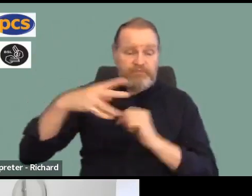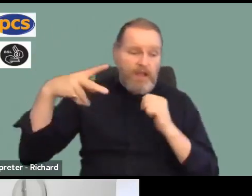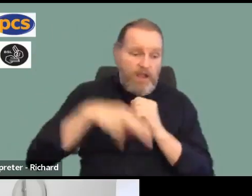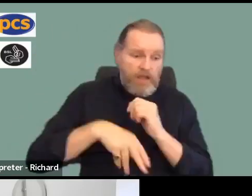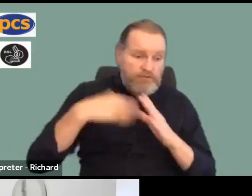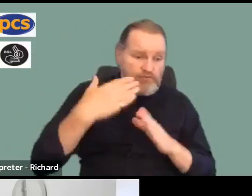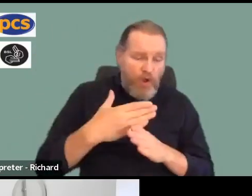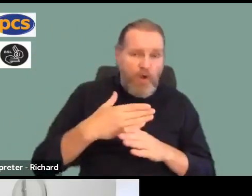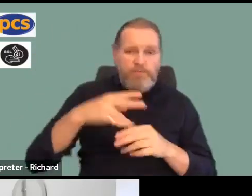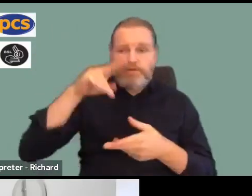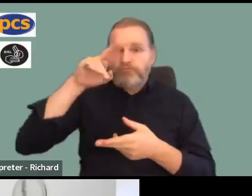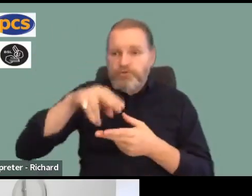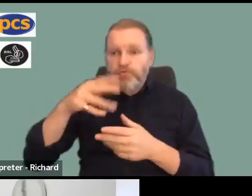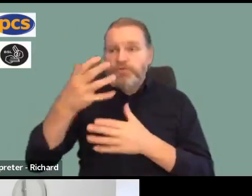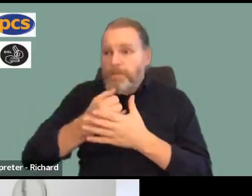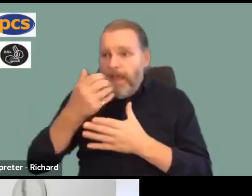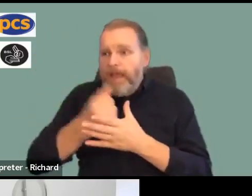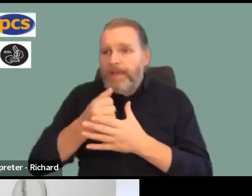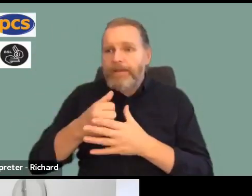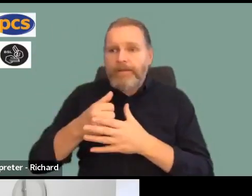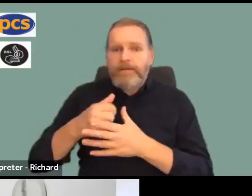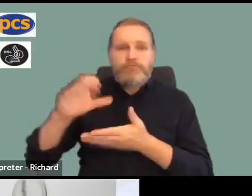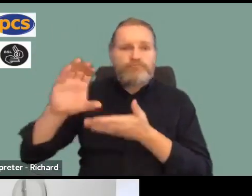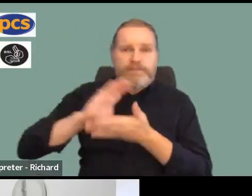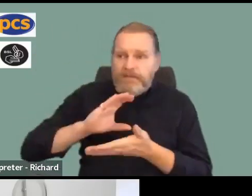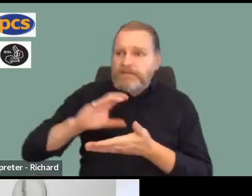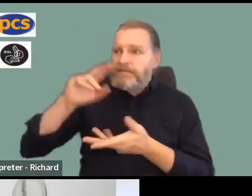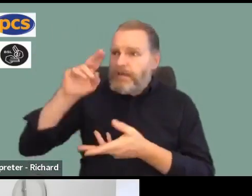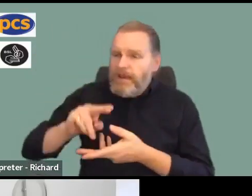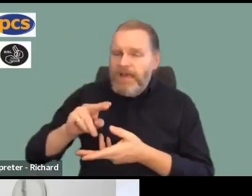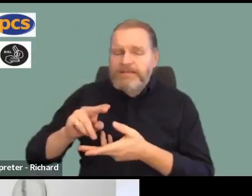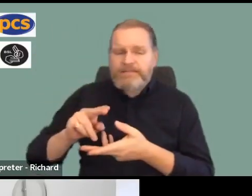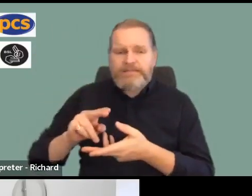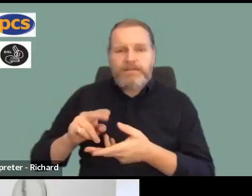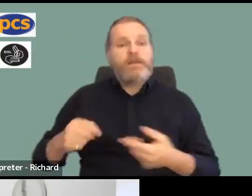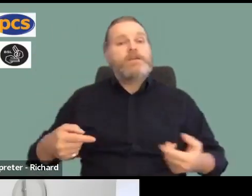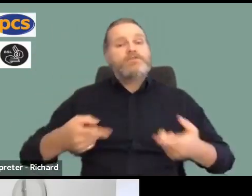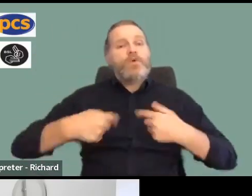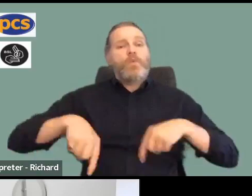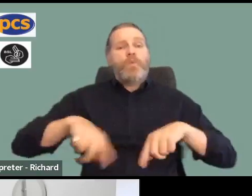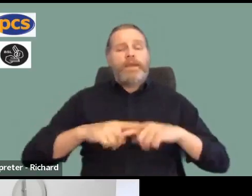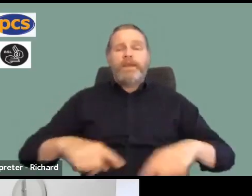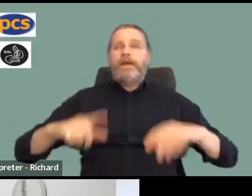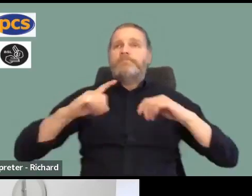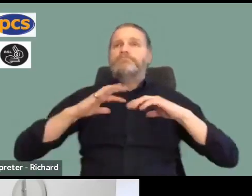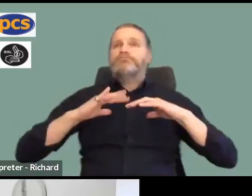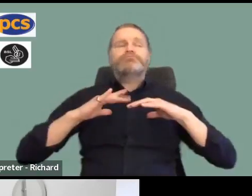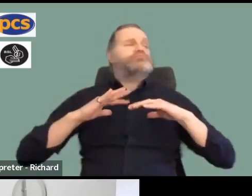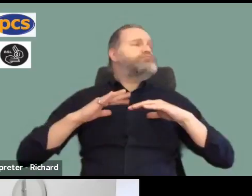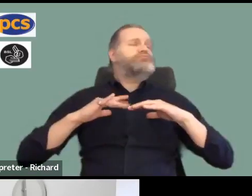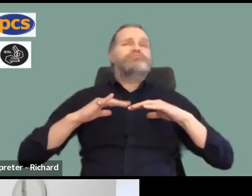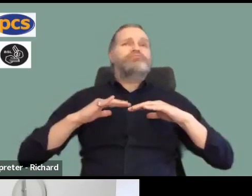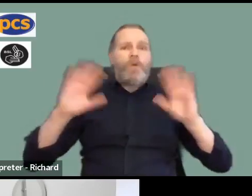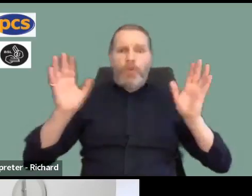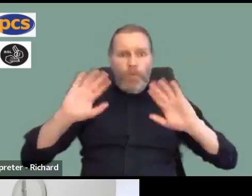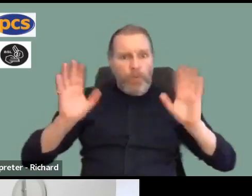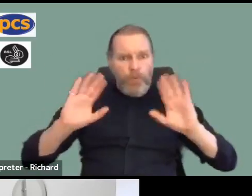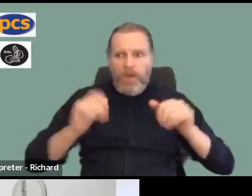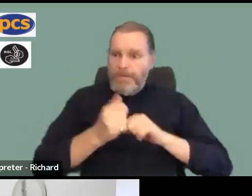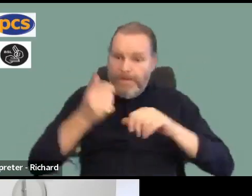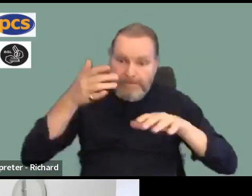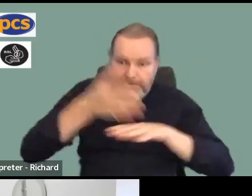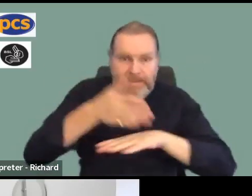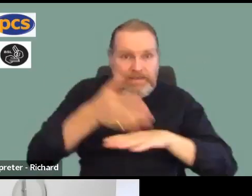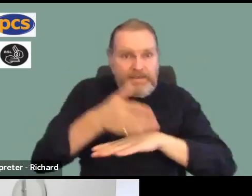and our conditions. So we haven't just been sitting back calling an industrial action ballot though, as Fran indicated, we've been very